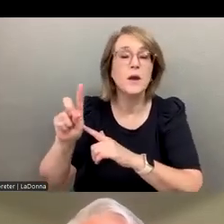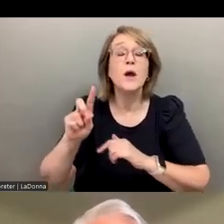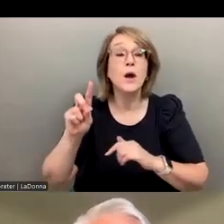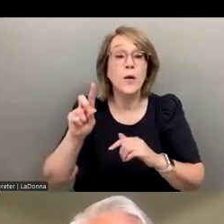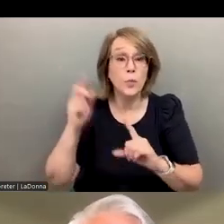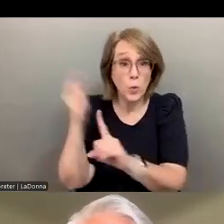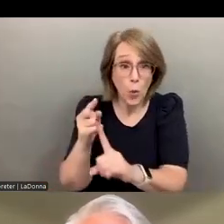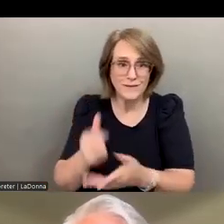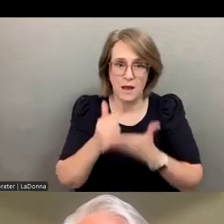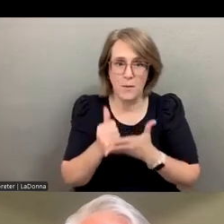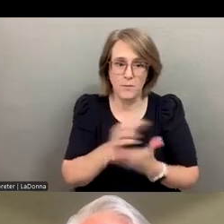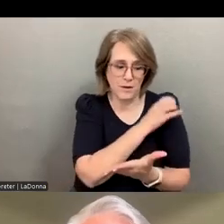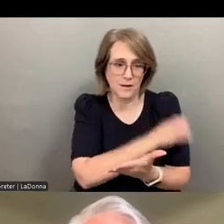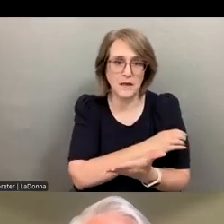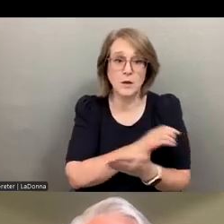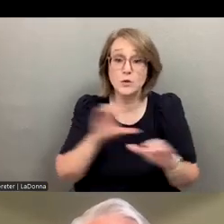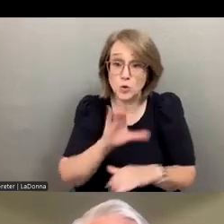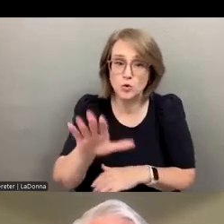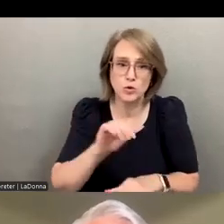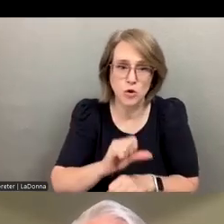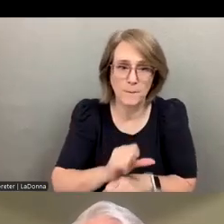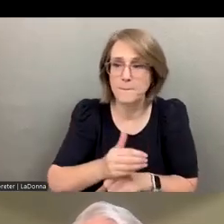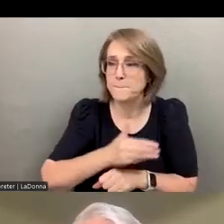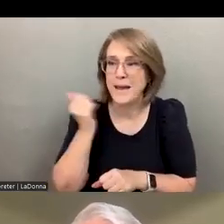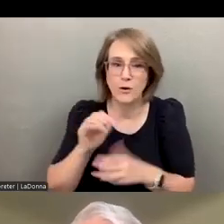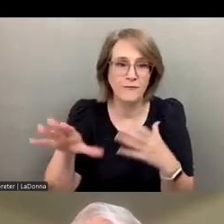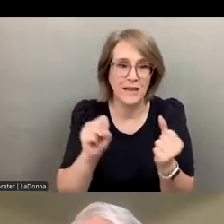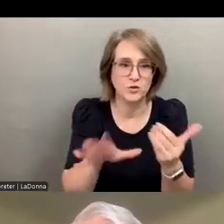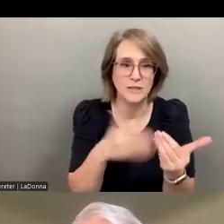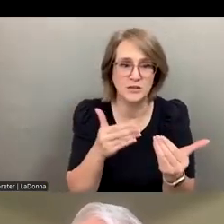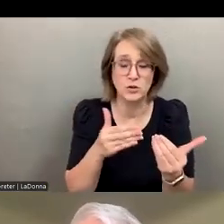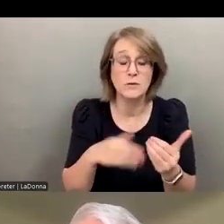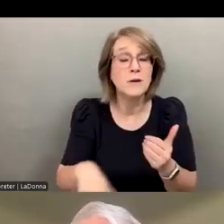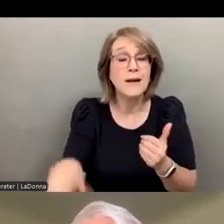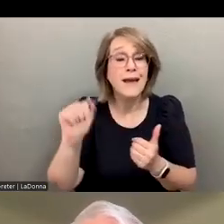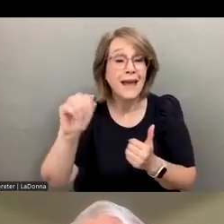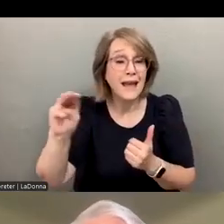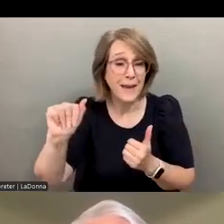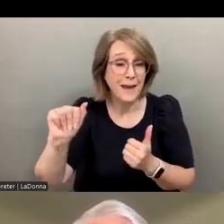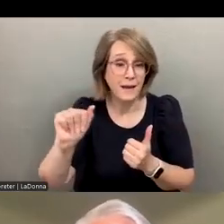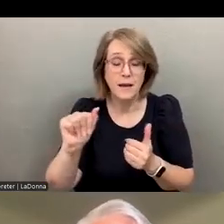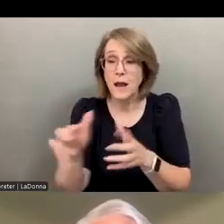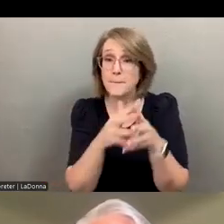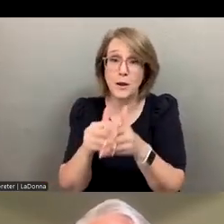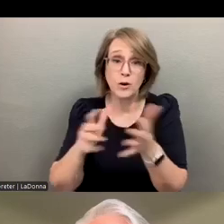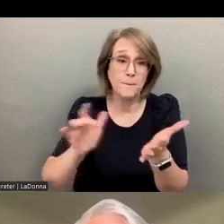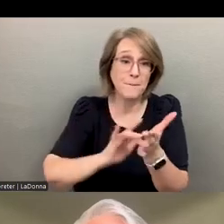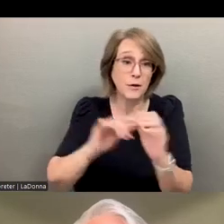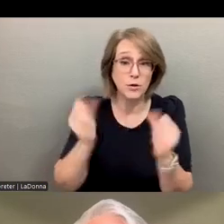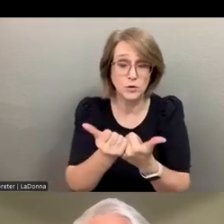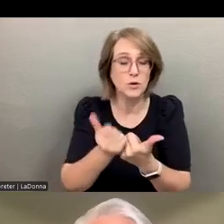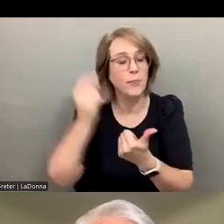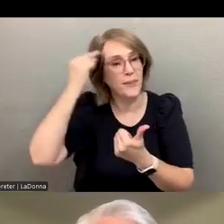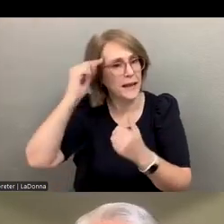faster, easier. The American Medical Association has advised that when we think about artificial intelligence in healthcare that we